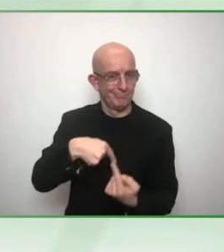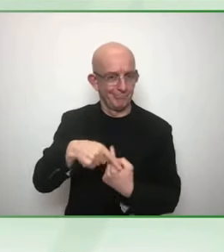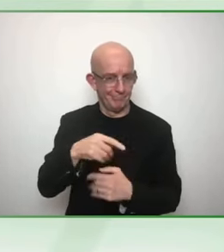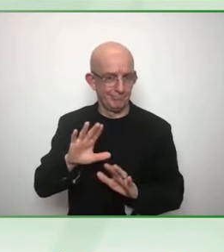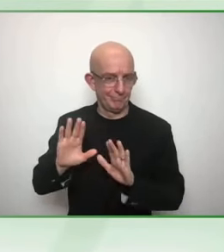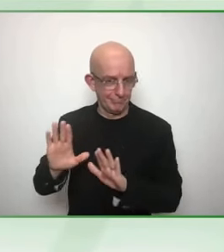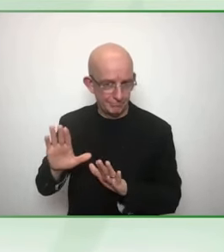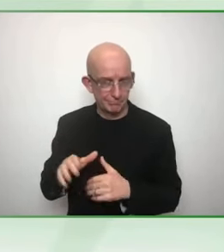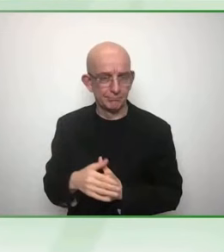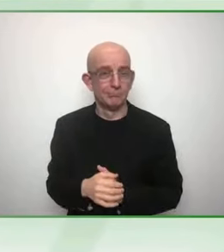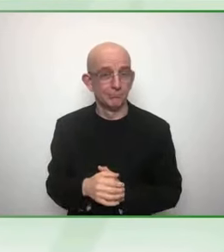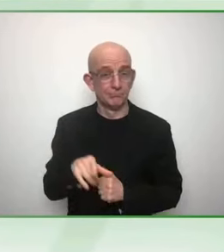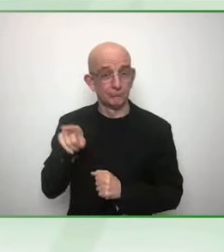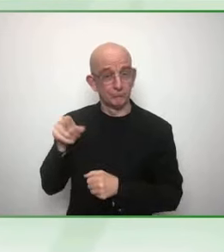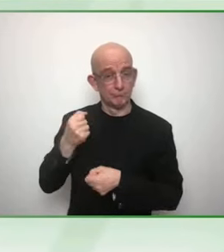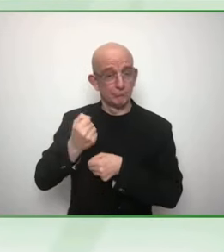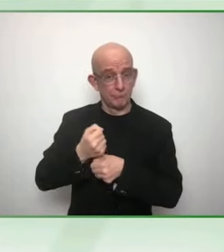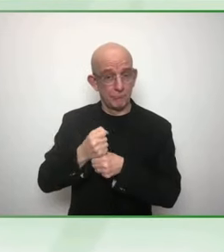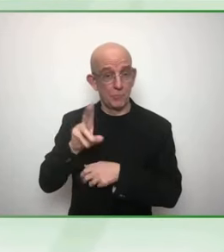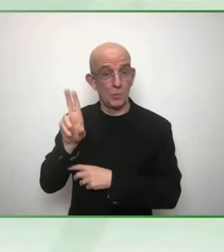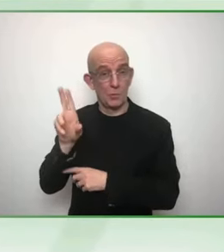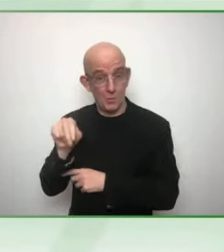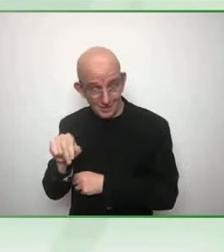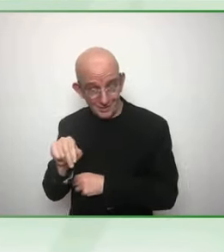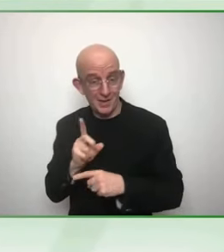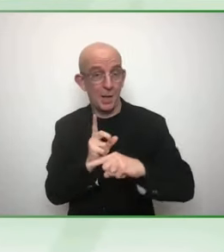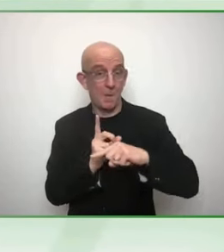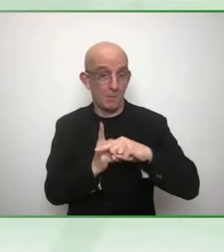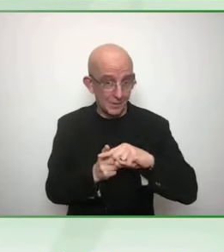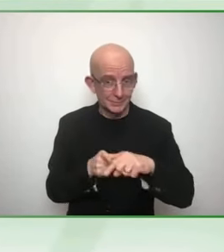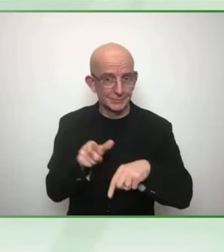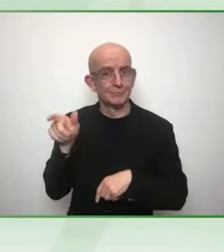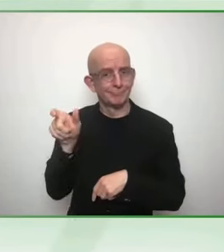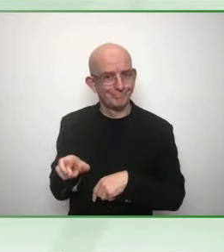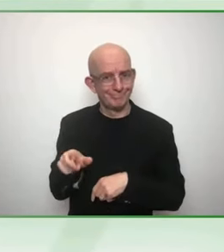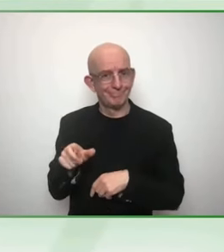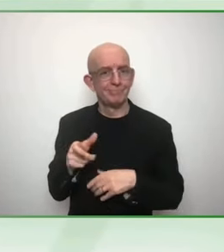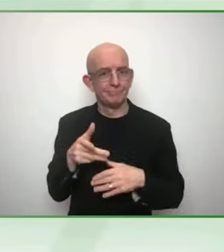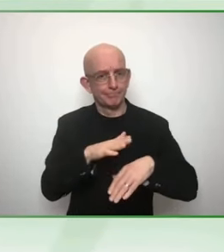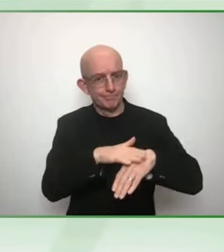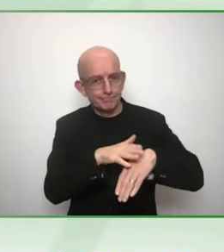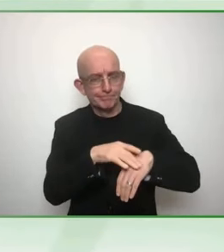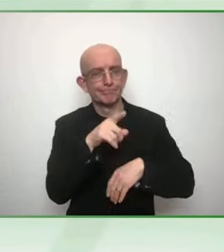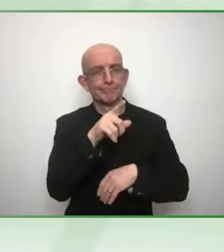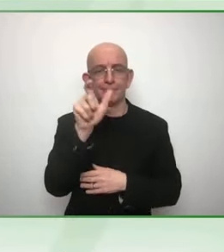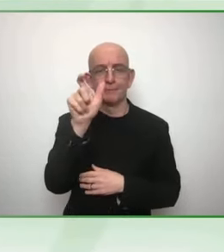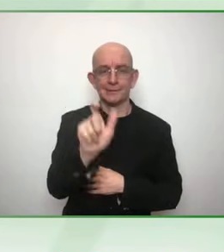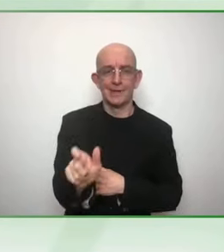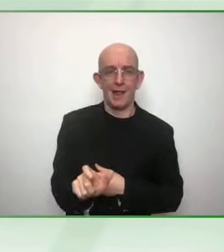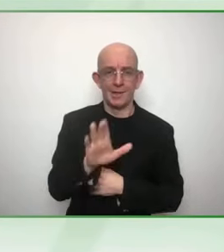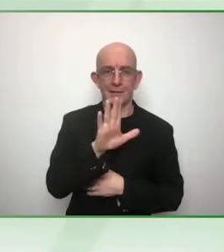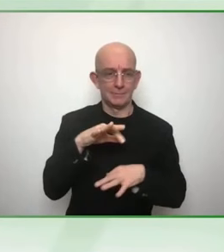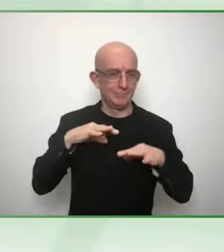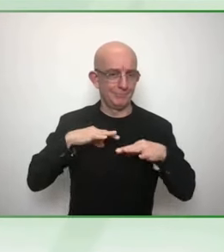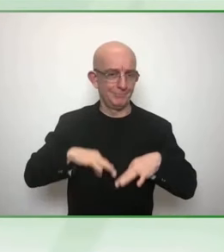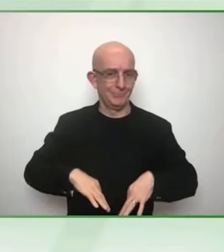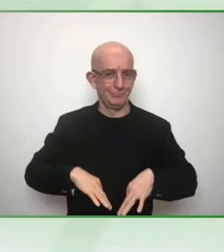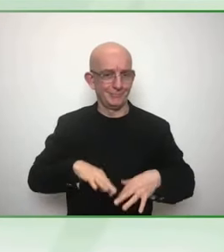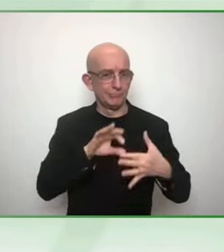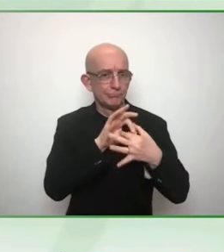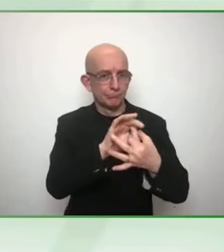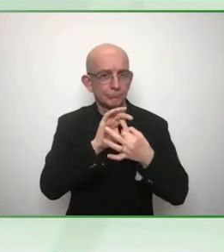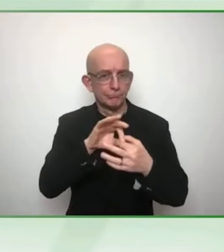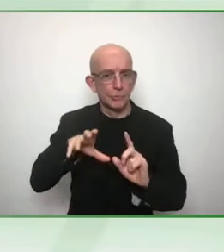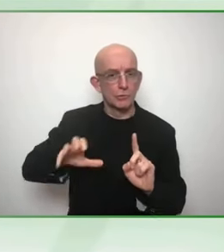My hope is Aiko Akiyama can join us. She is an international expert on disability rights and disability inclusive development.